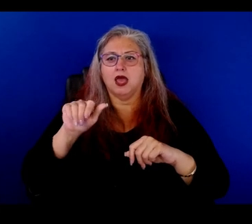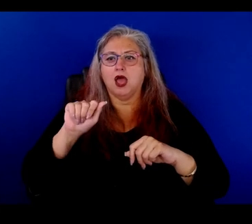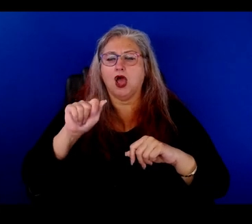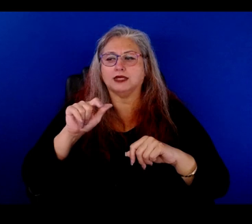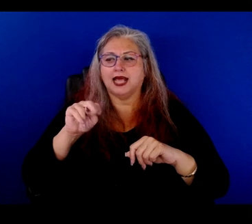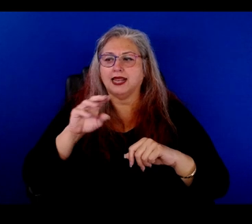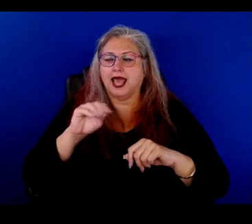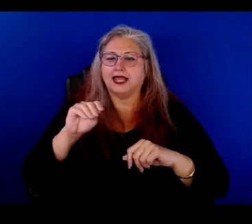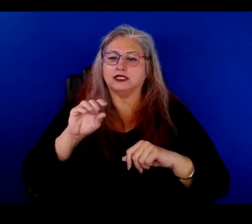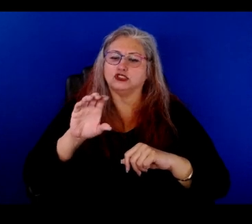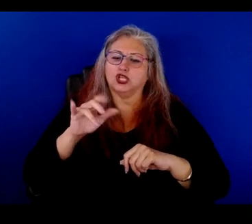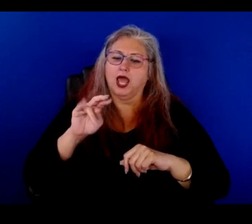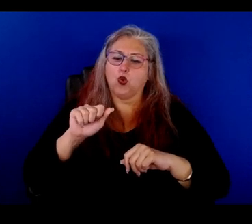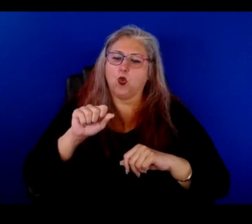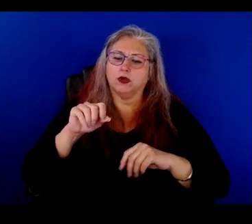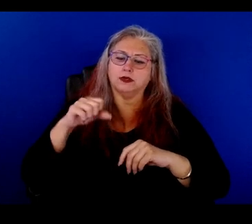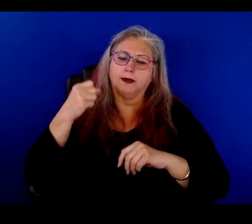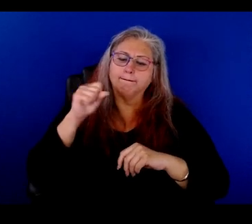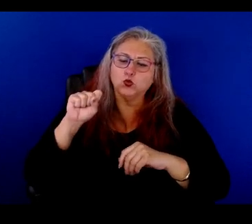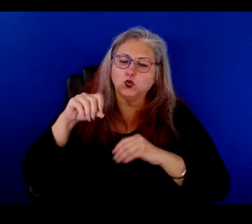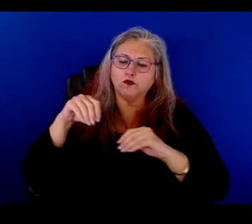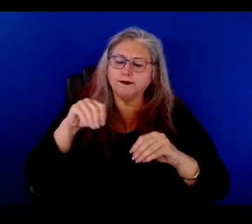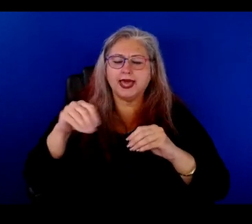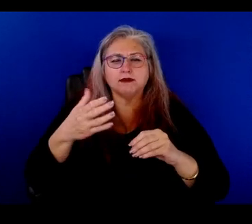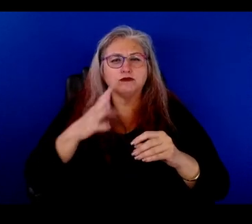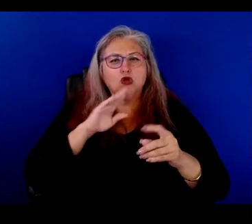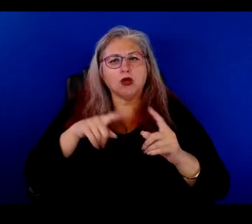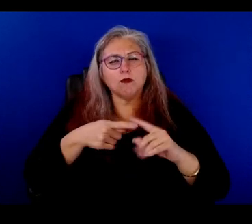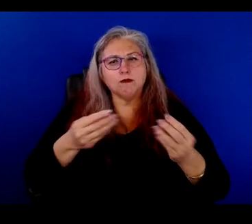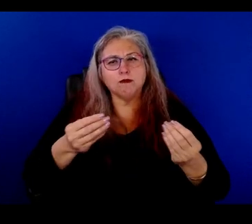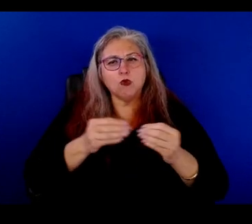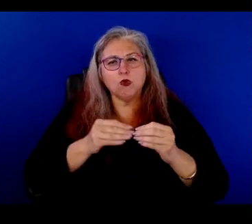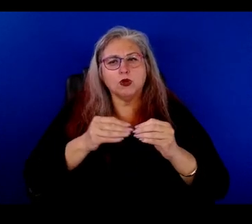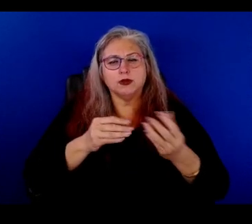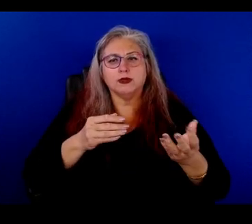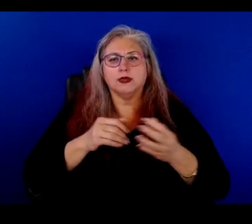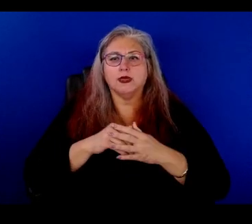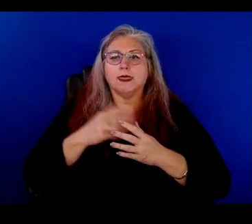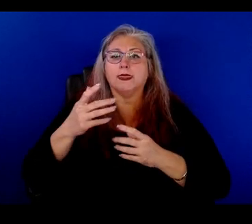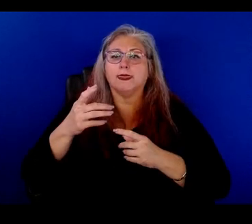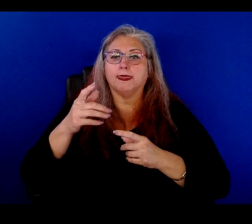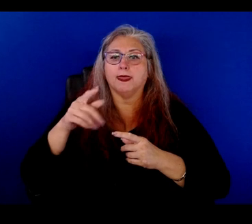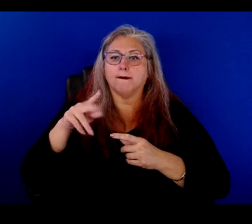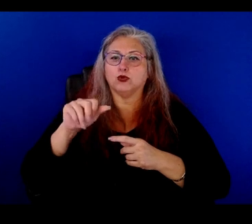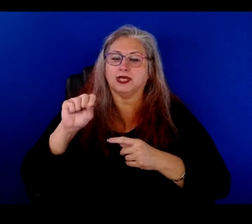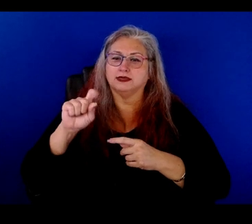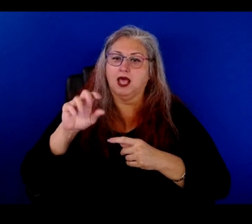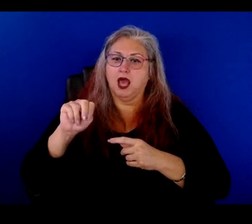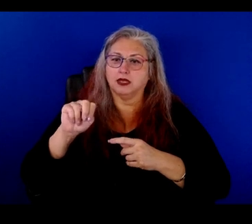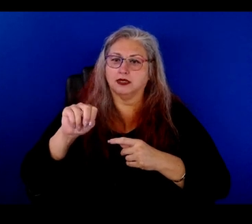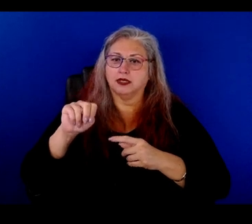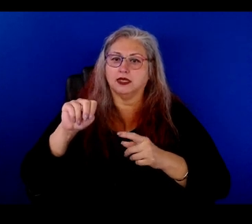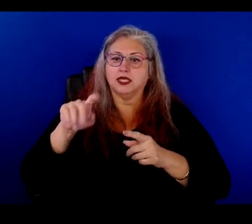movement. Um, tell us a little bit about that. Just talk about that a little bit. Well, Conjunto Aztlan, uh,